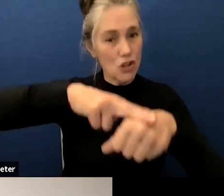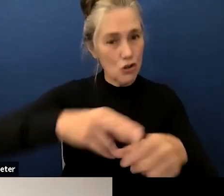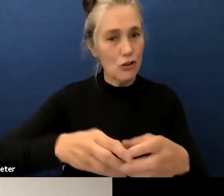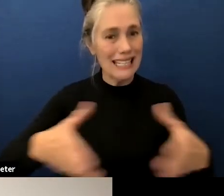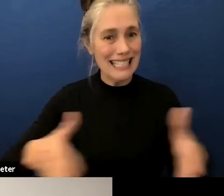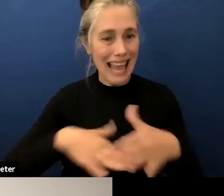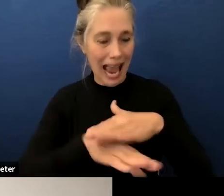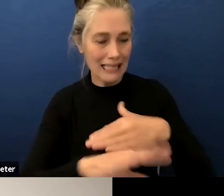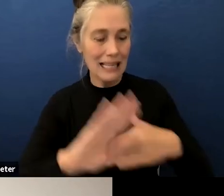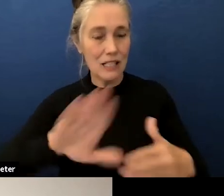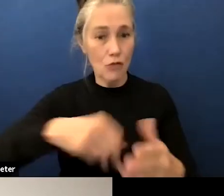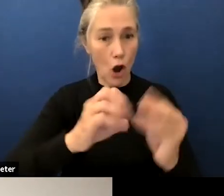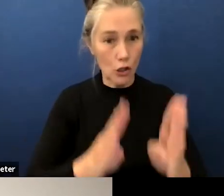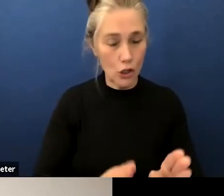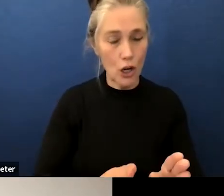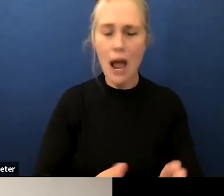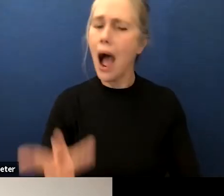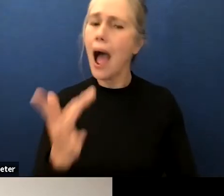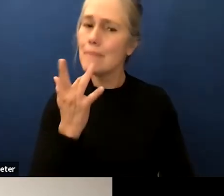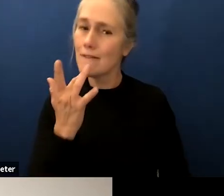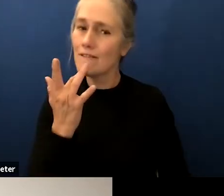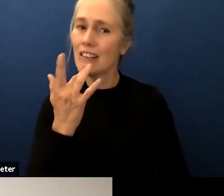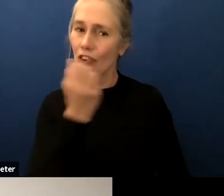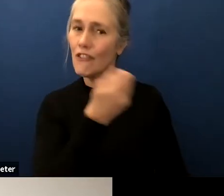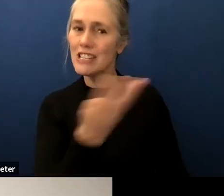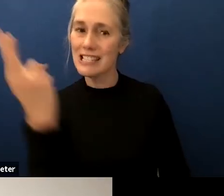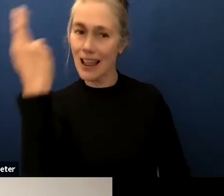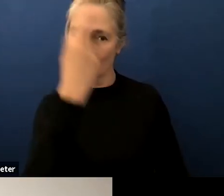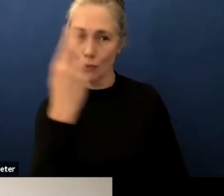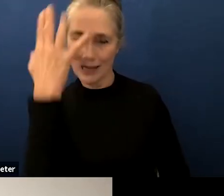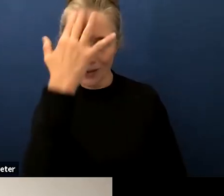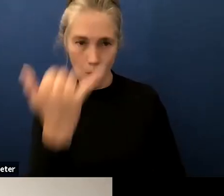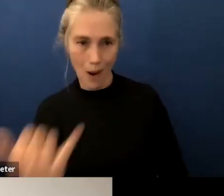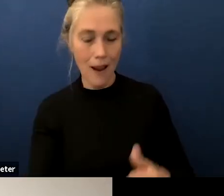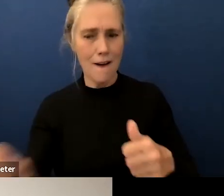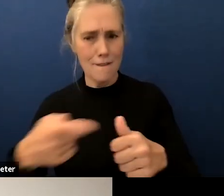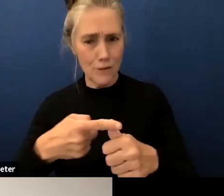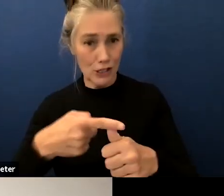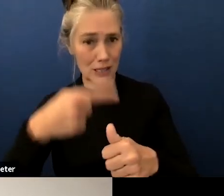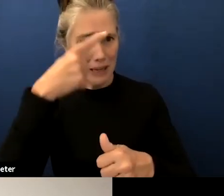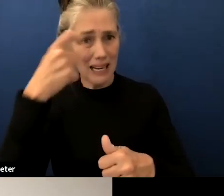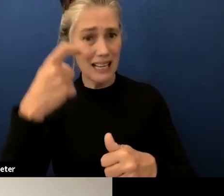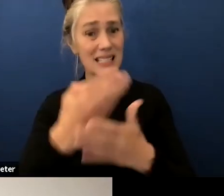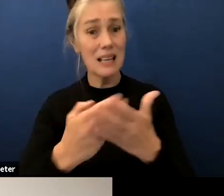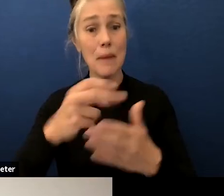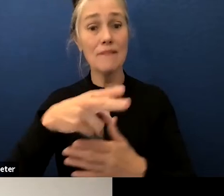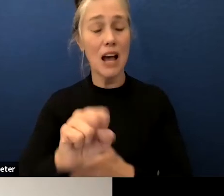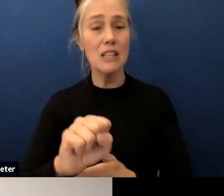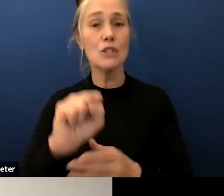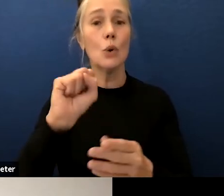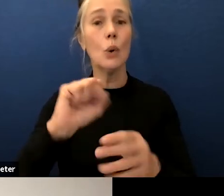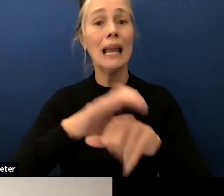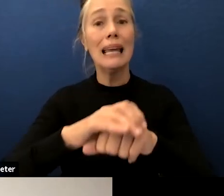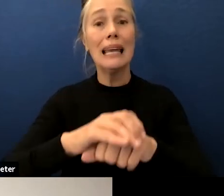in favor of this resolution for a number of reasons but first among these is the work that some of our high school english teachers have been piloting this year